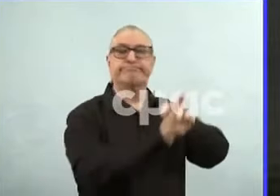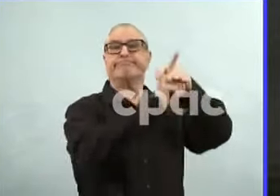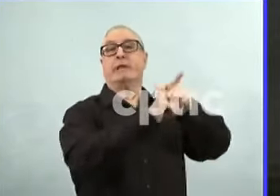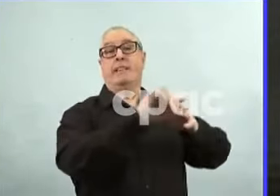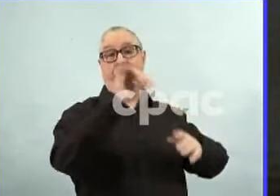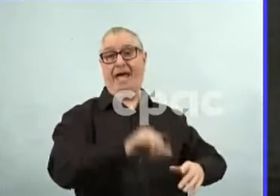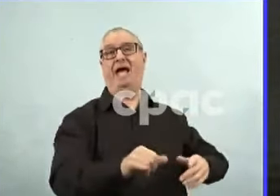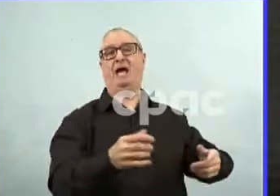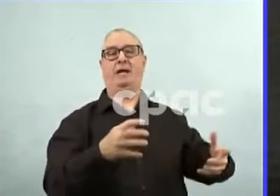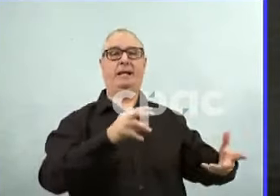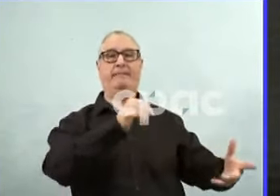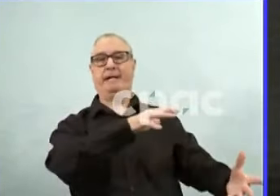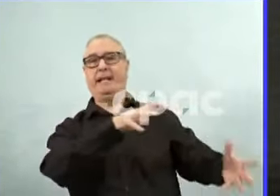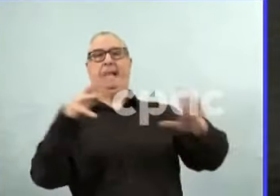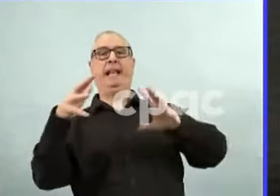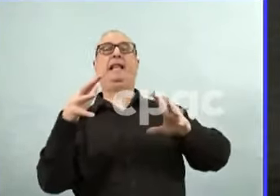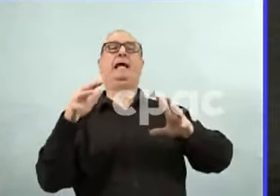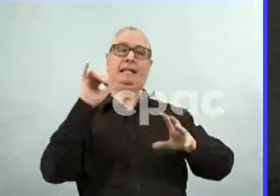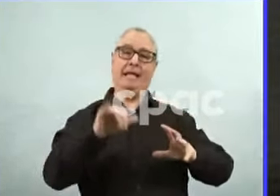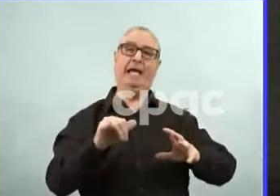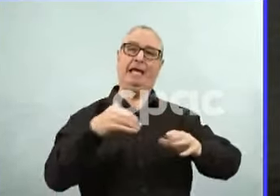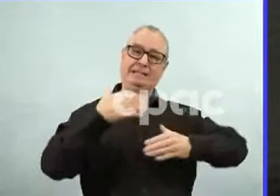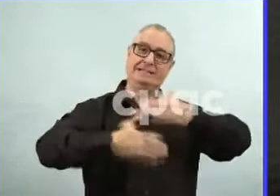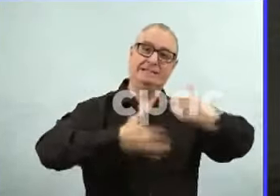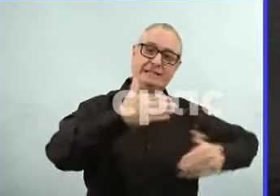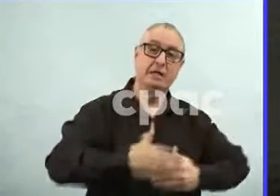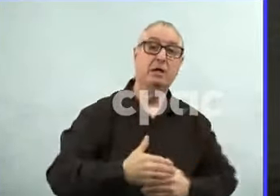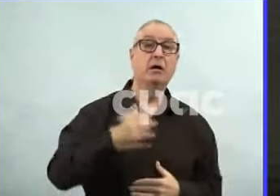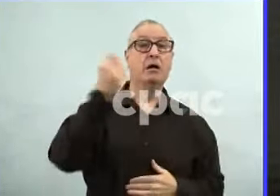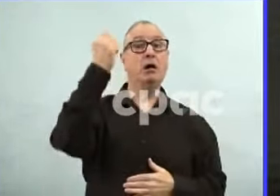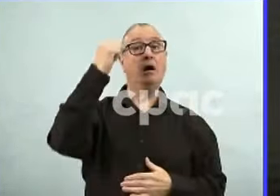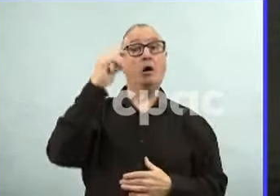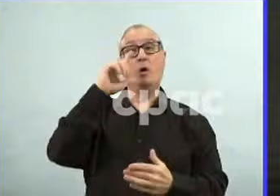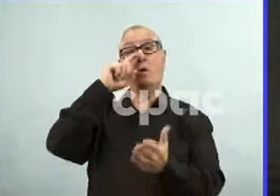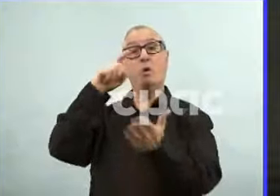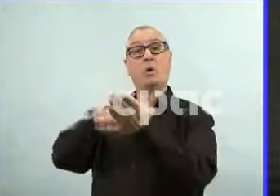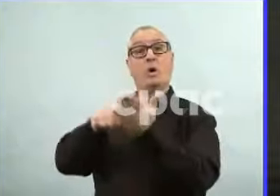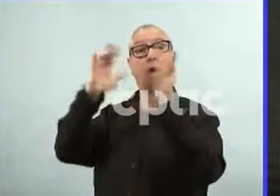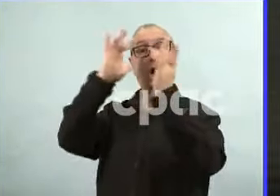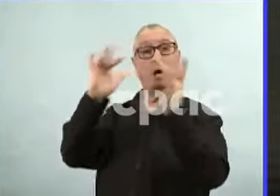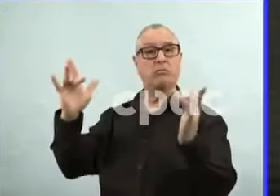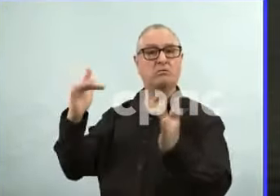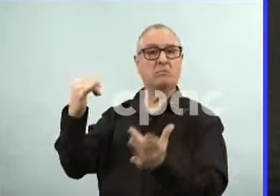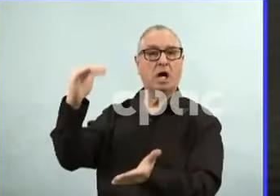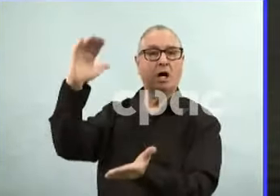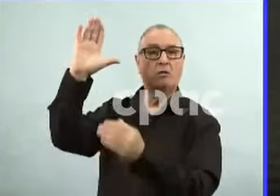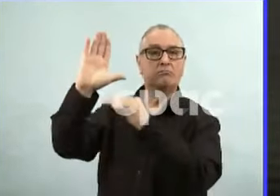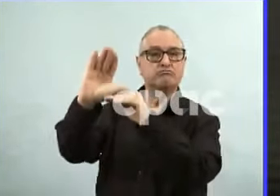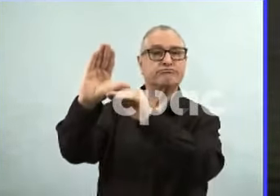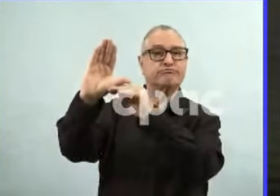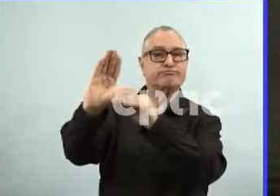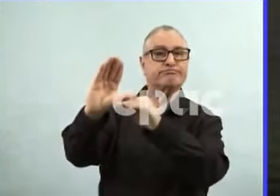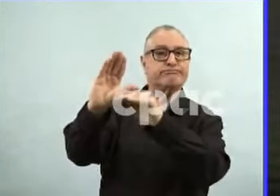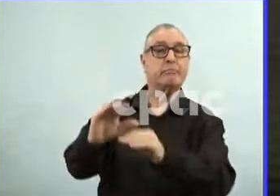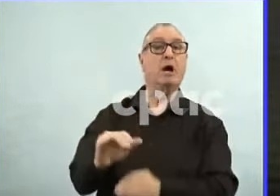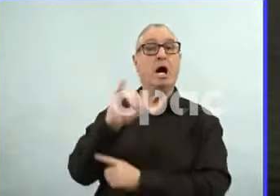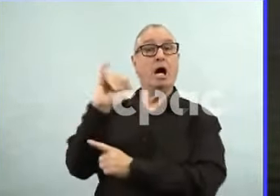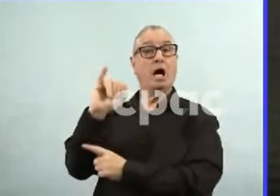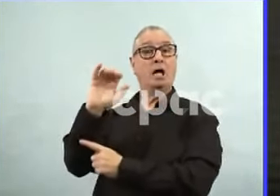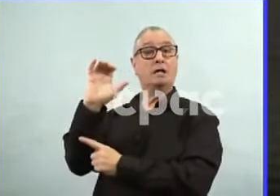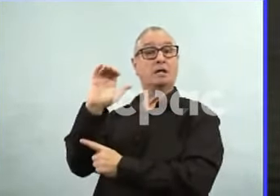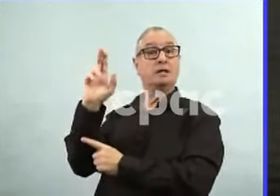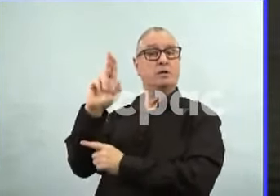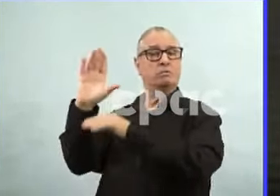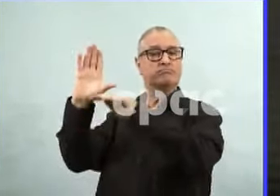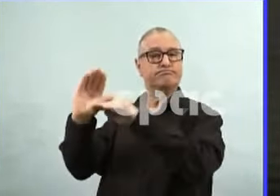hospitalization standpoint. Our numbers are coming down from an ICU standpoint. And there's less transmission happening in the community. So, again, I want to